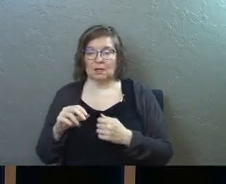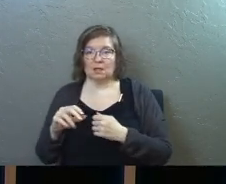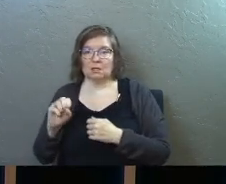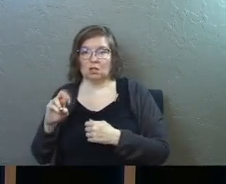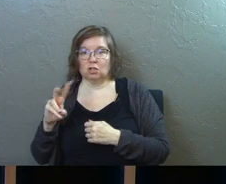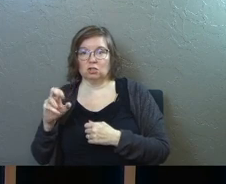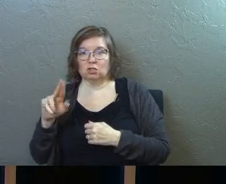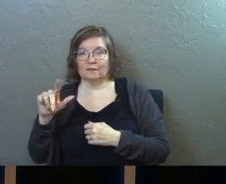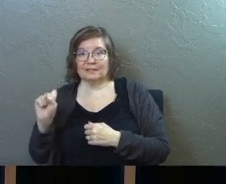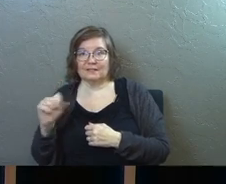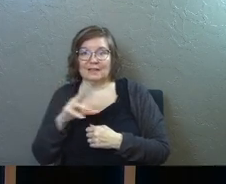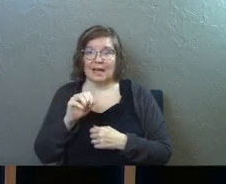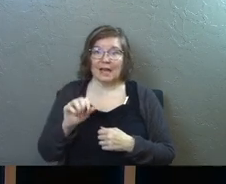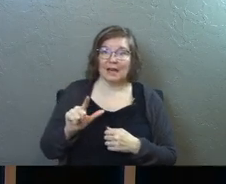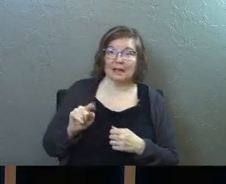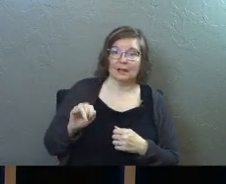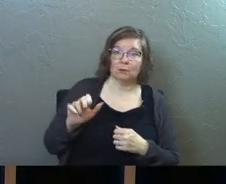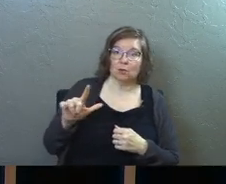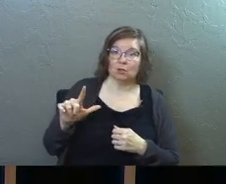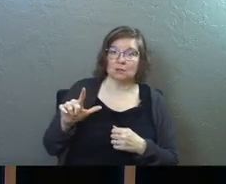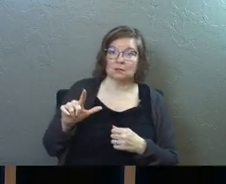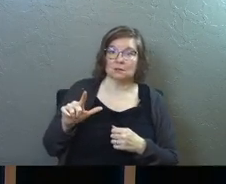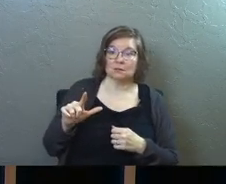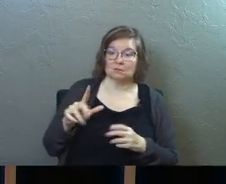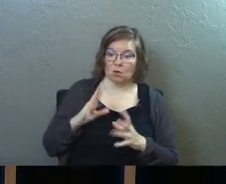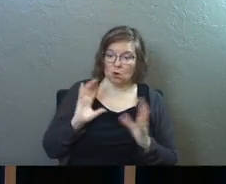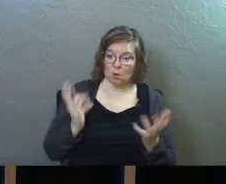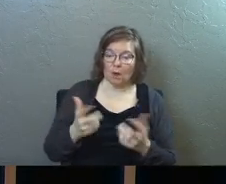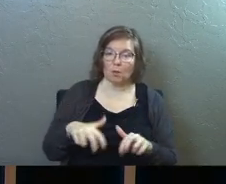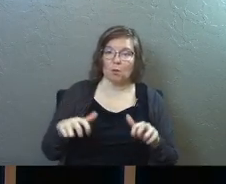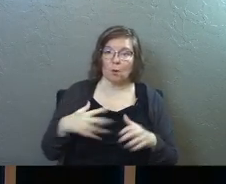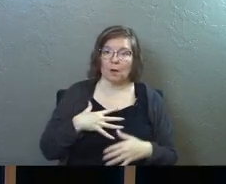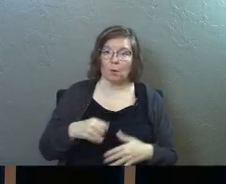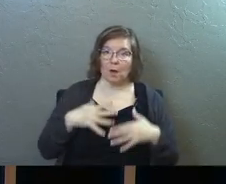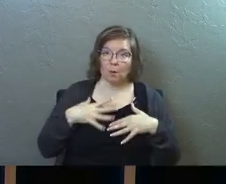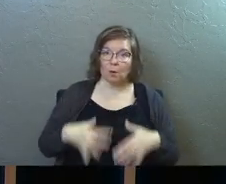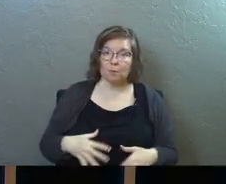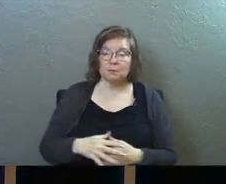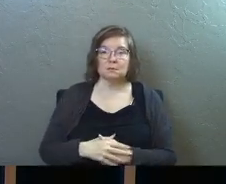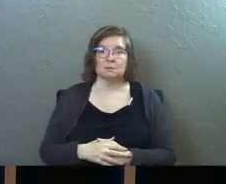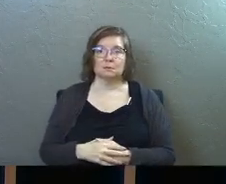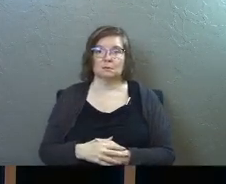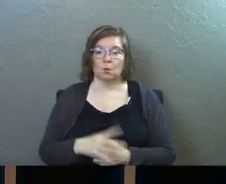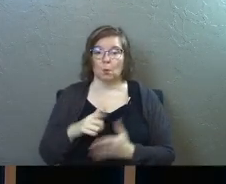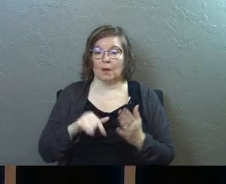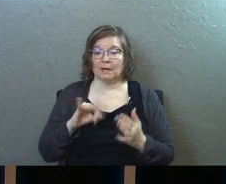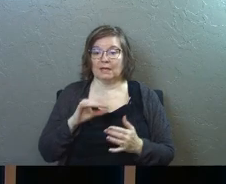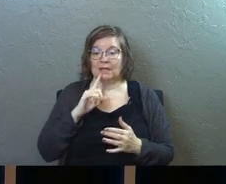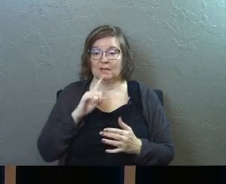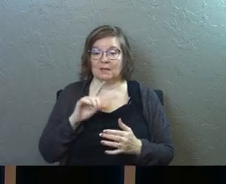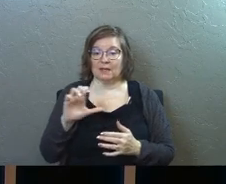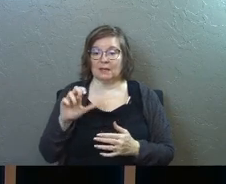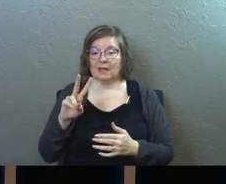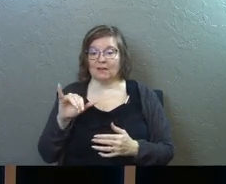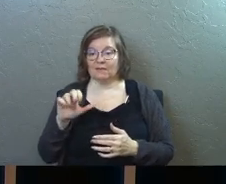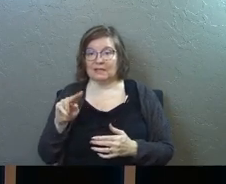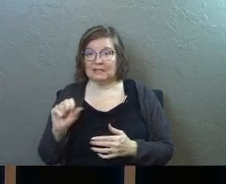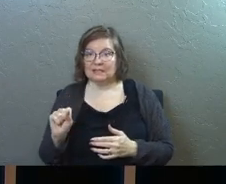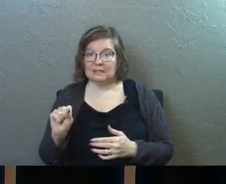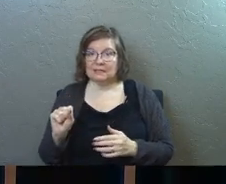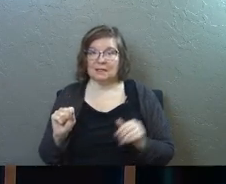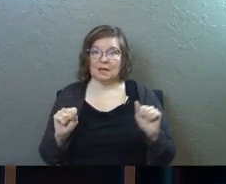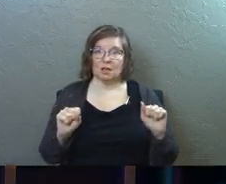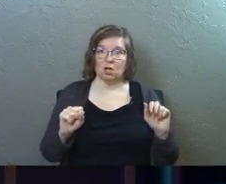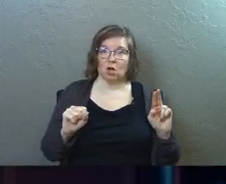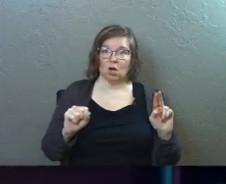and liberals around the throne of God all in white robes what if there's Calvinists and Arminians